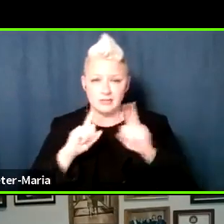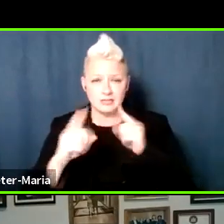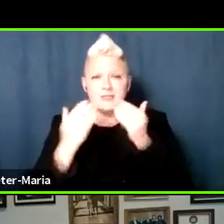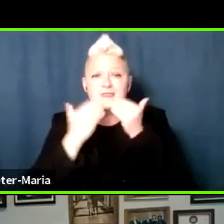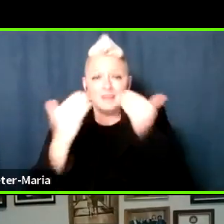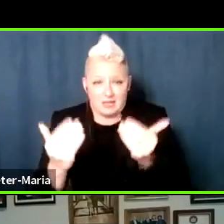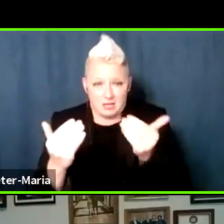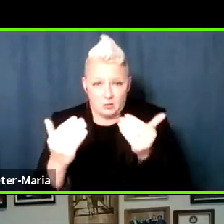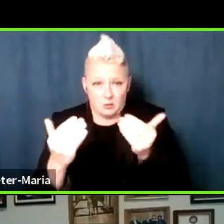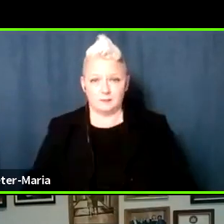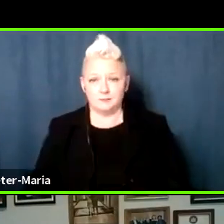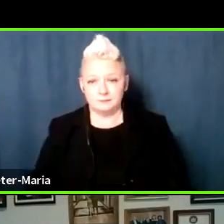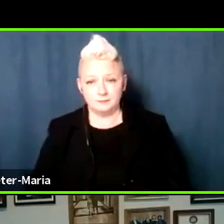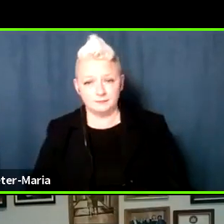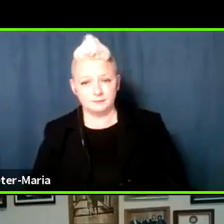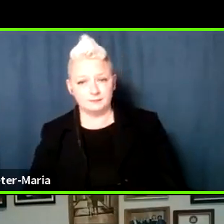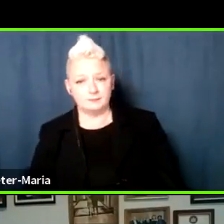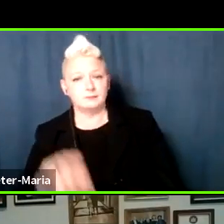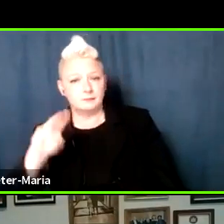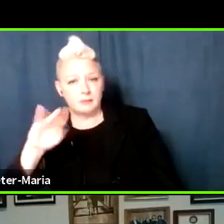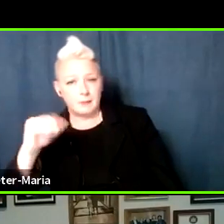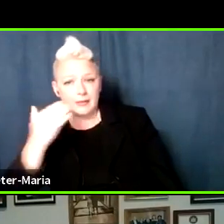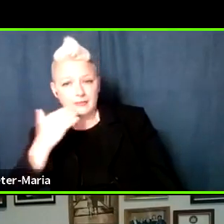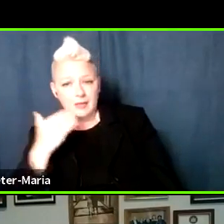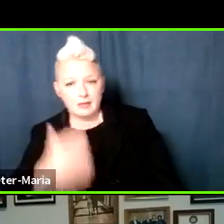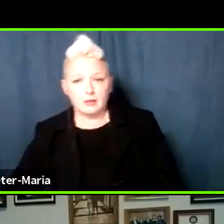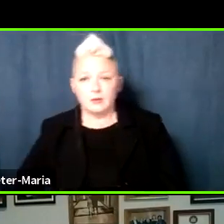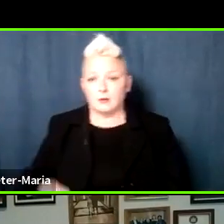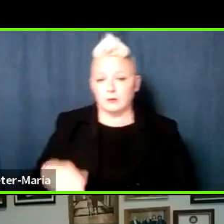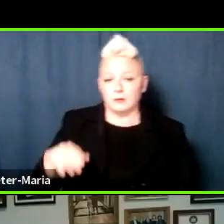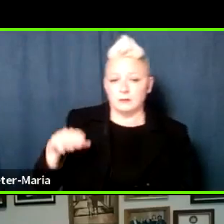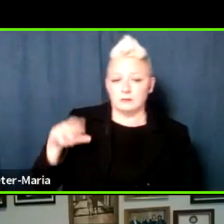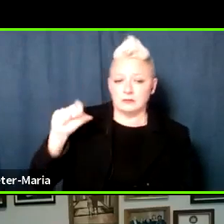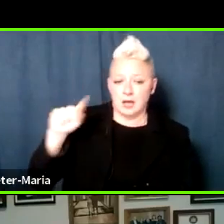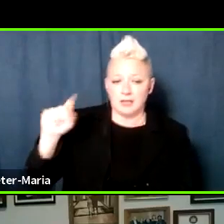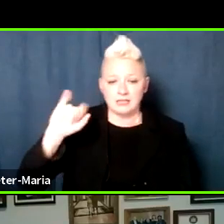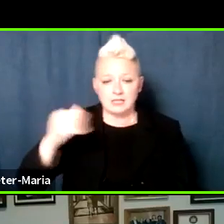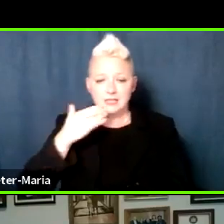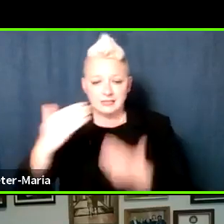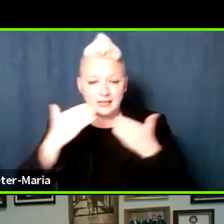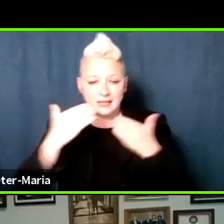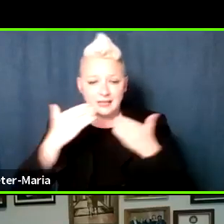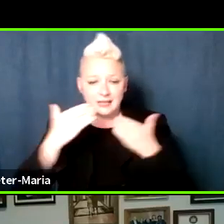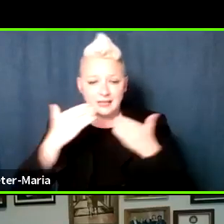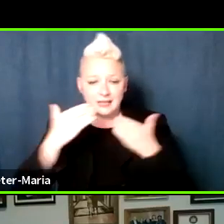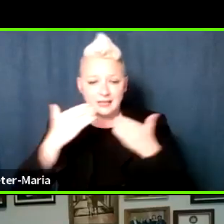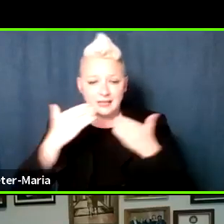Thank you. Thank you. Thank you very much. Bye, all. Bye-bye. Bye. Bye.